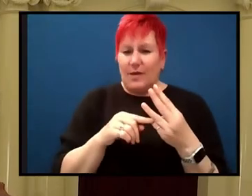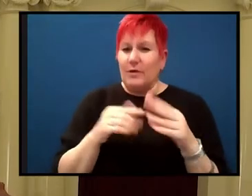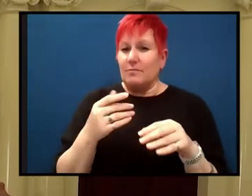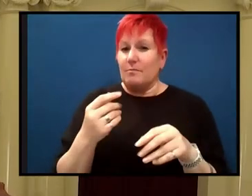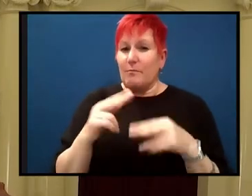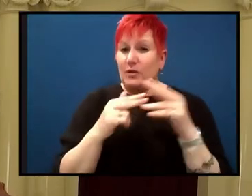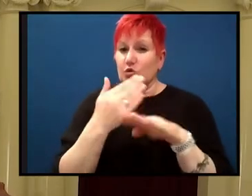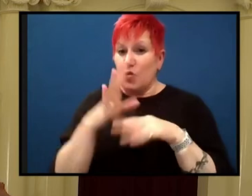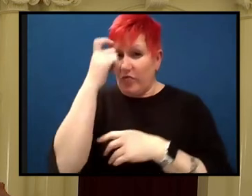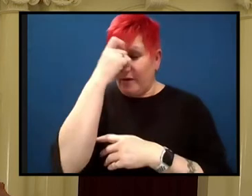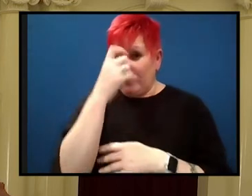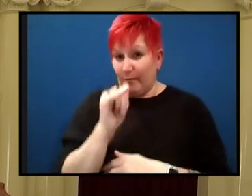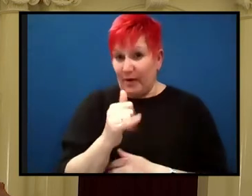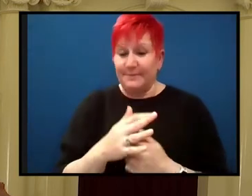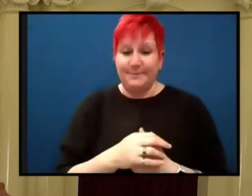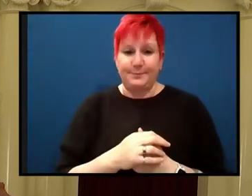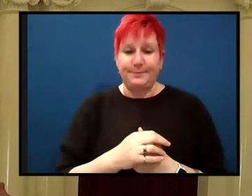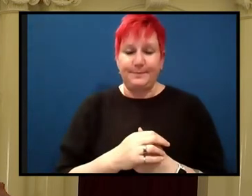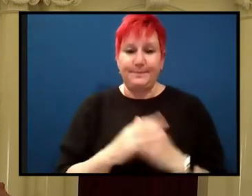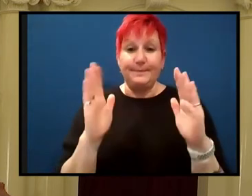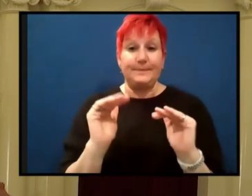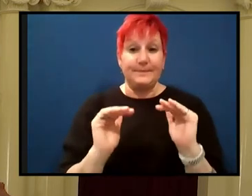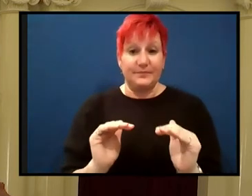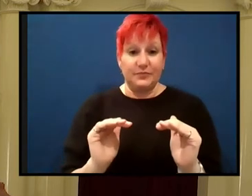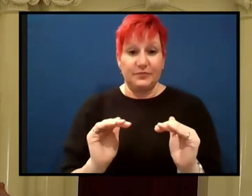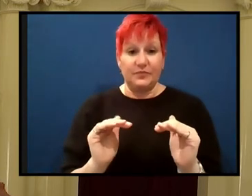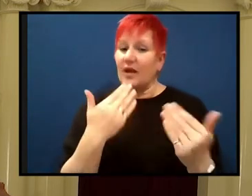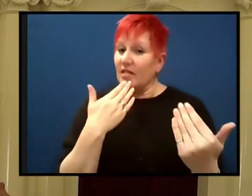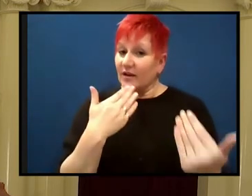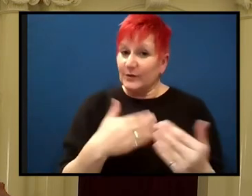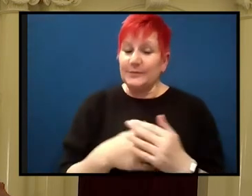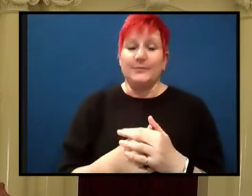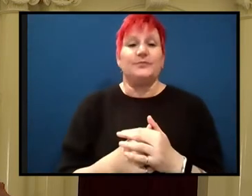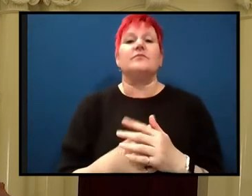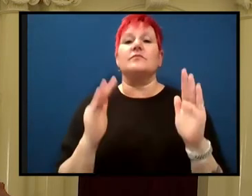Uh, so we've got another video question now. Uh, we're going to hear from Nick.